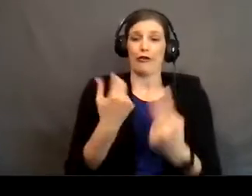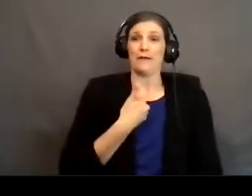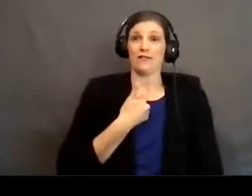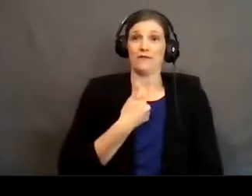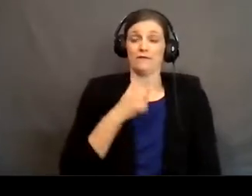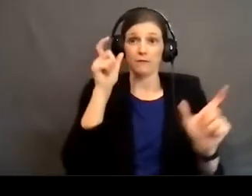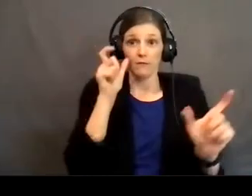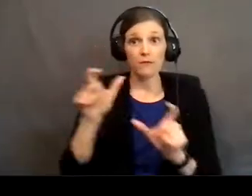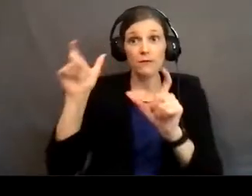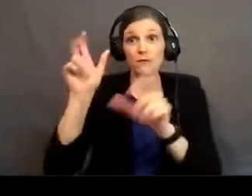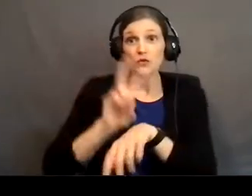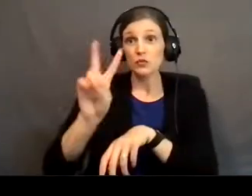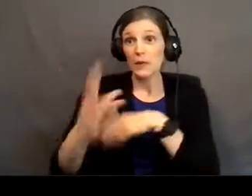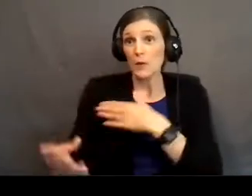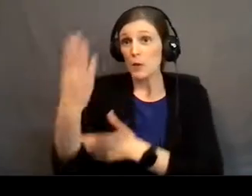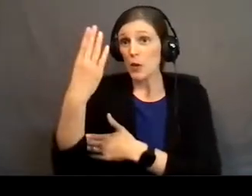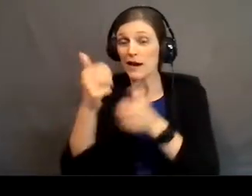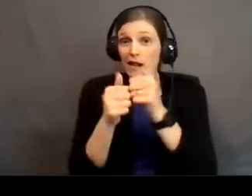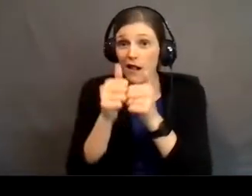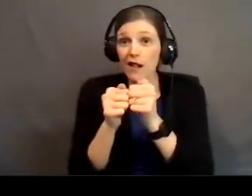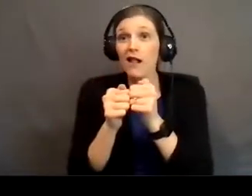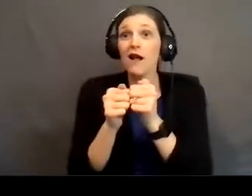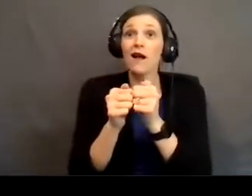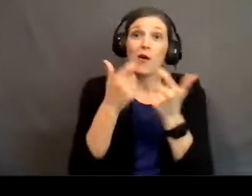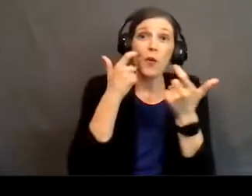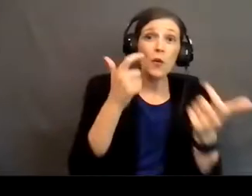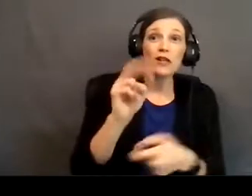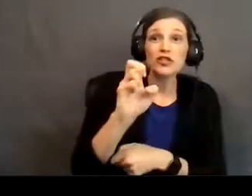two in the morning playing video games, binge watching Netflix,